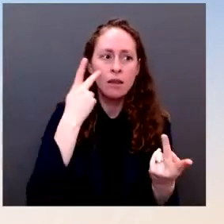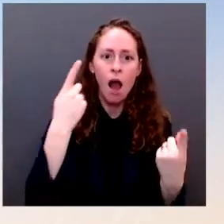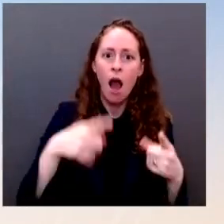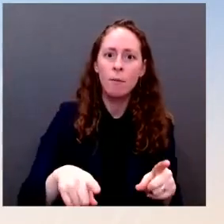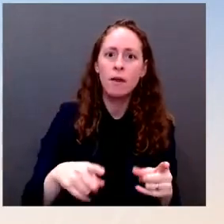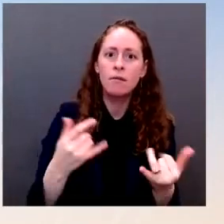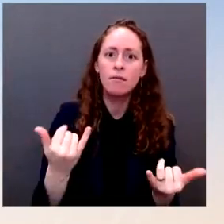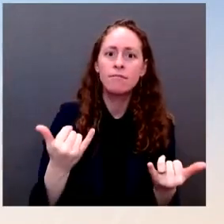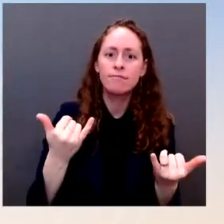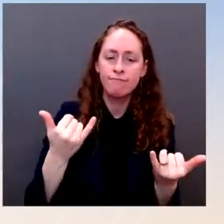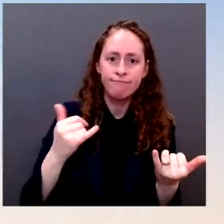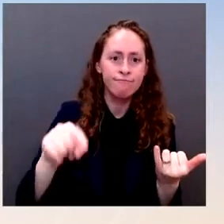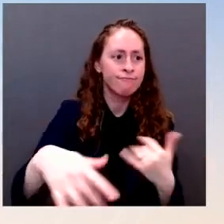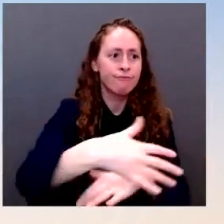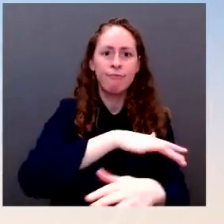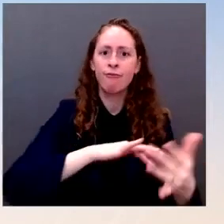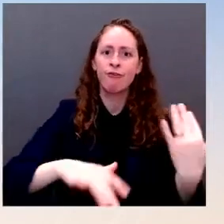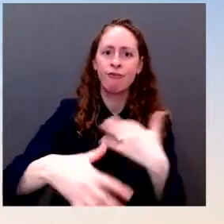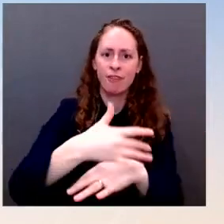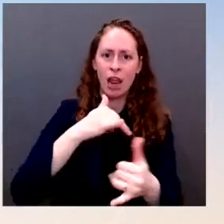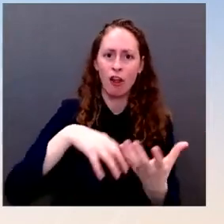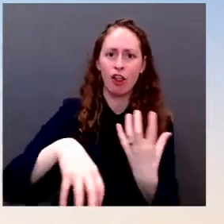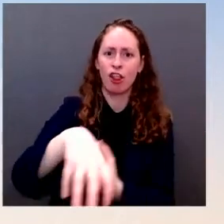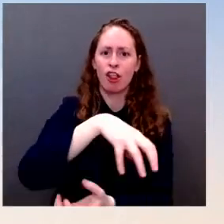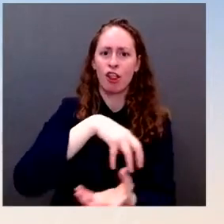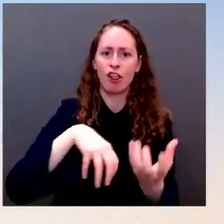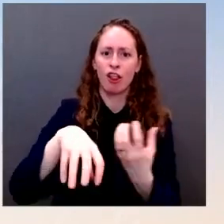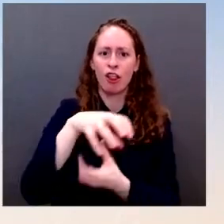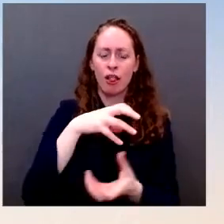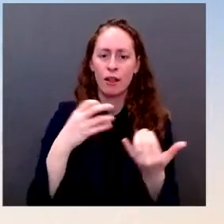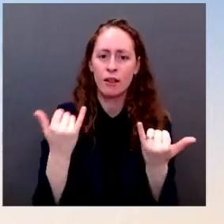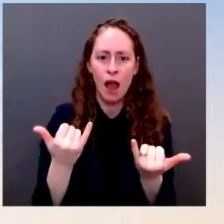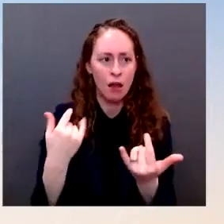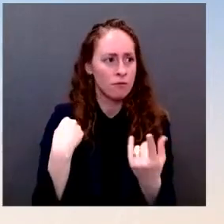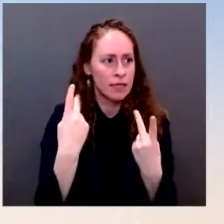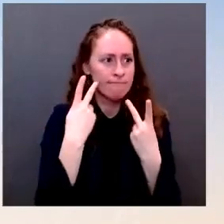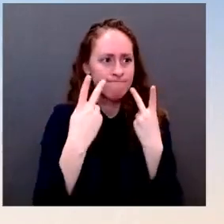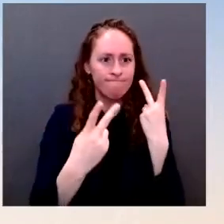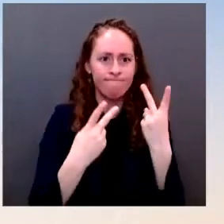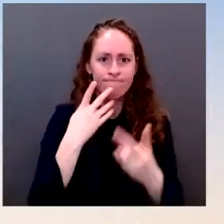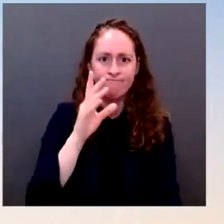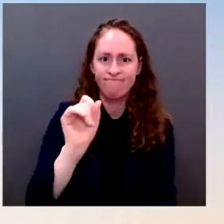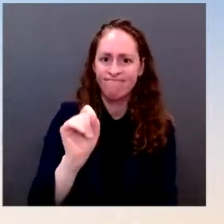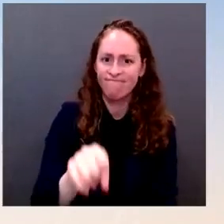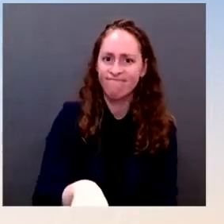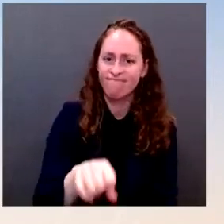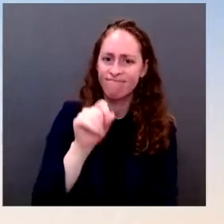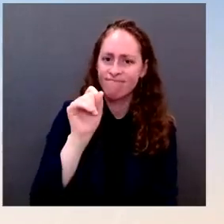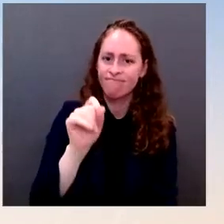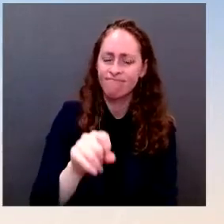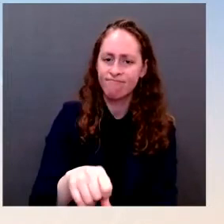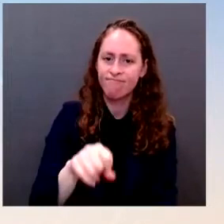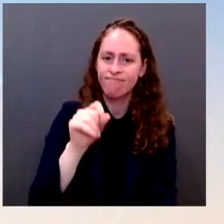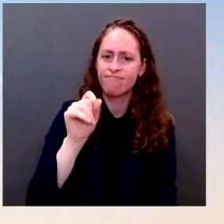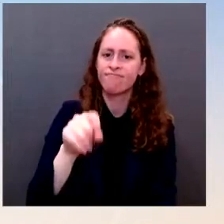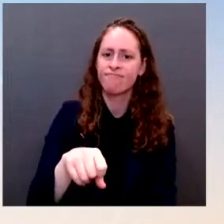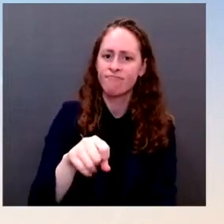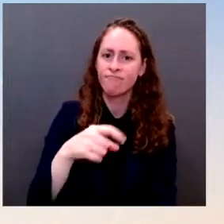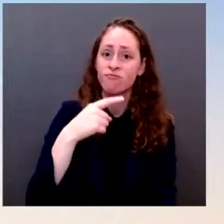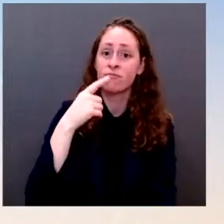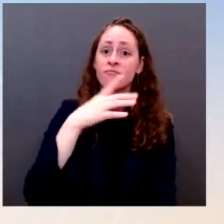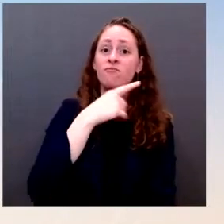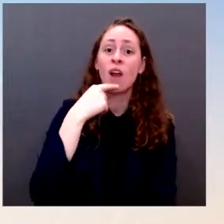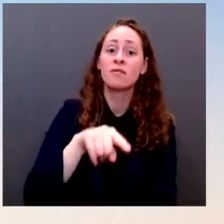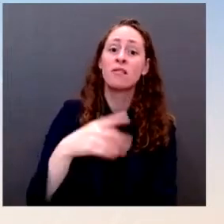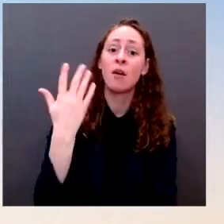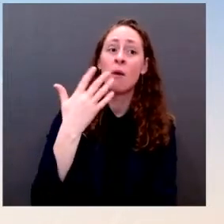is that we've seen Russians' action — the Russians' actions — Russians' actions — over the past few years. You know, if you look just